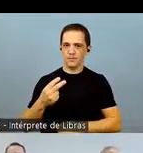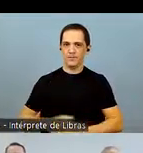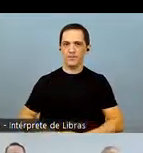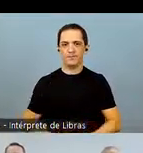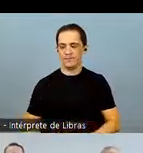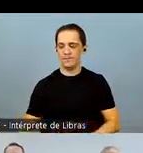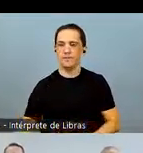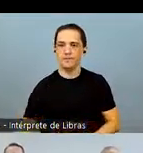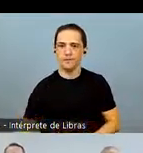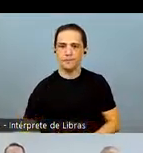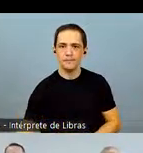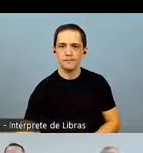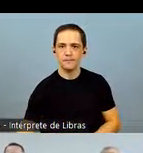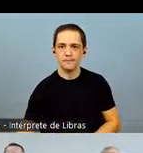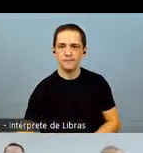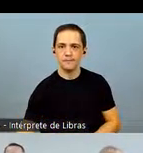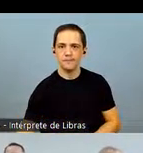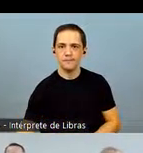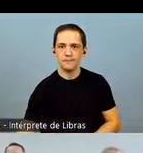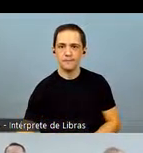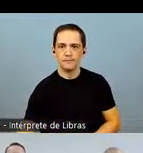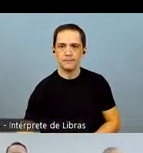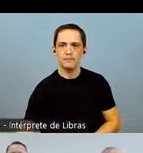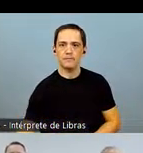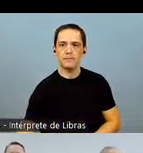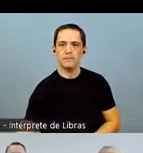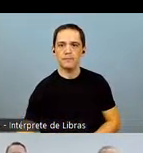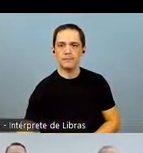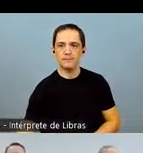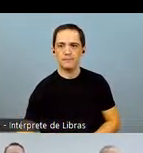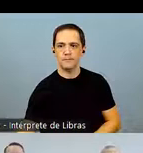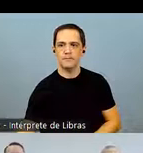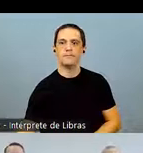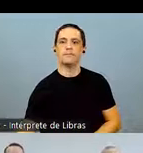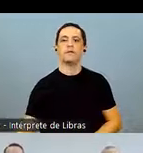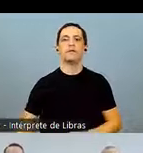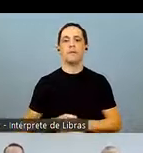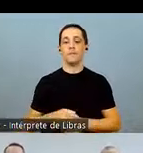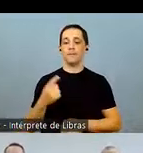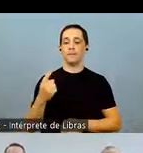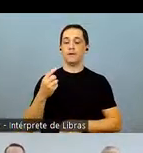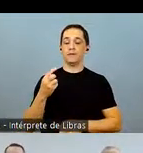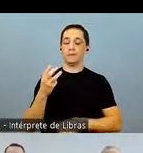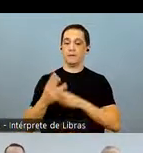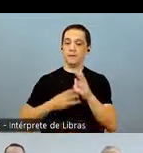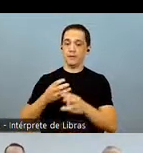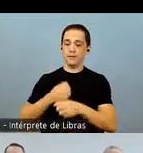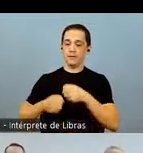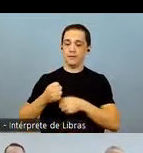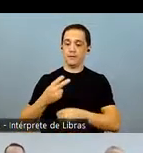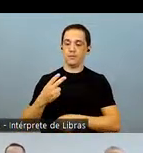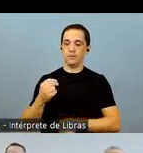the first quarter 2022. In the name of comparability, data for 1Q21